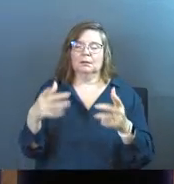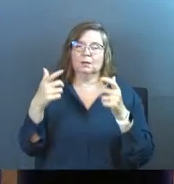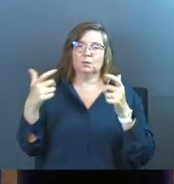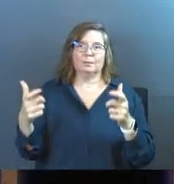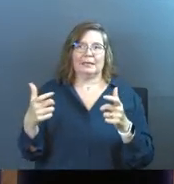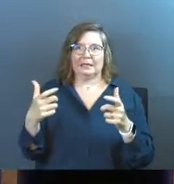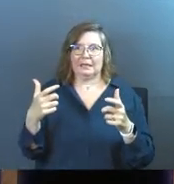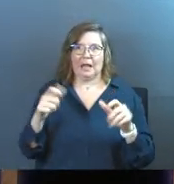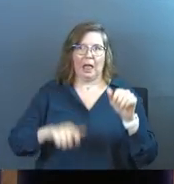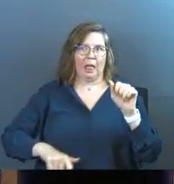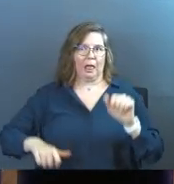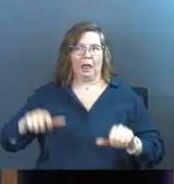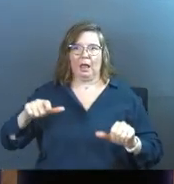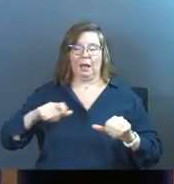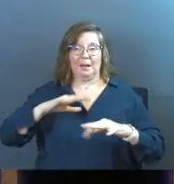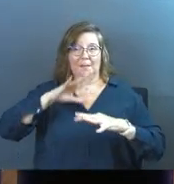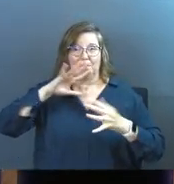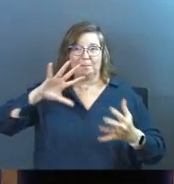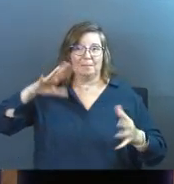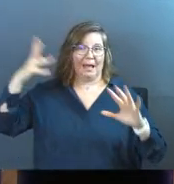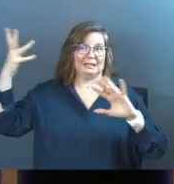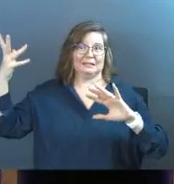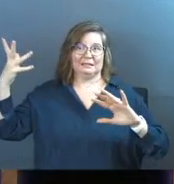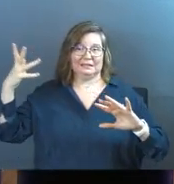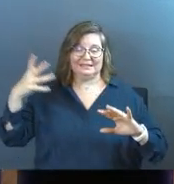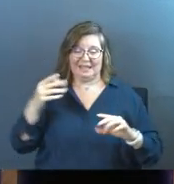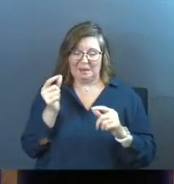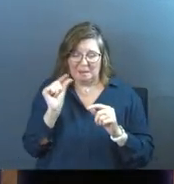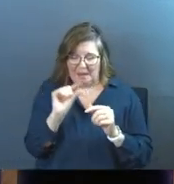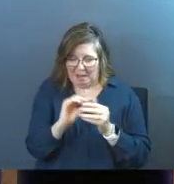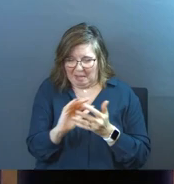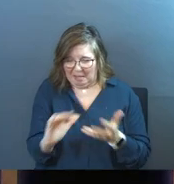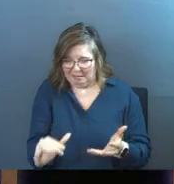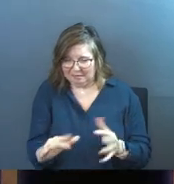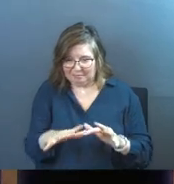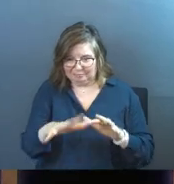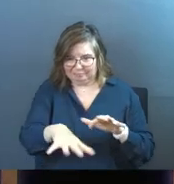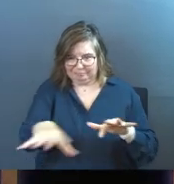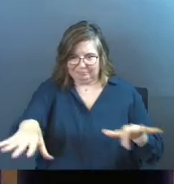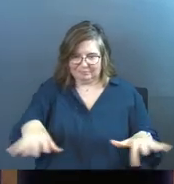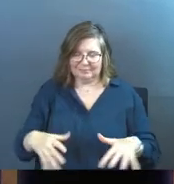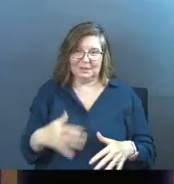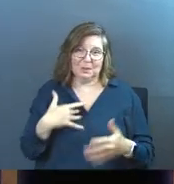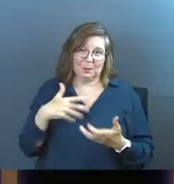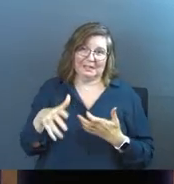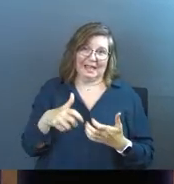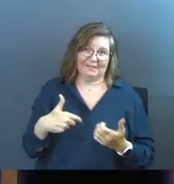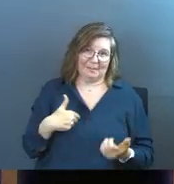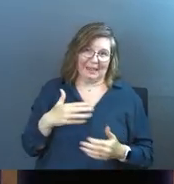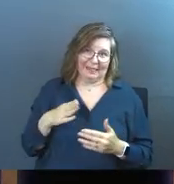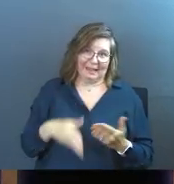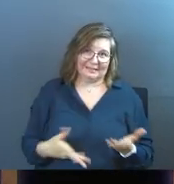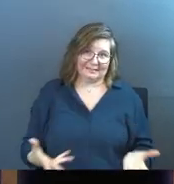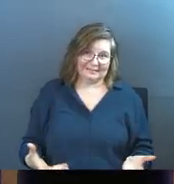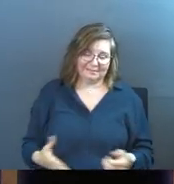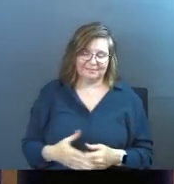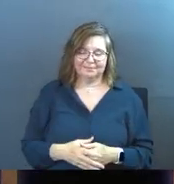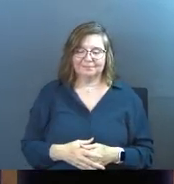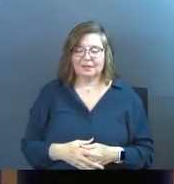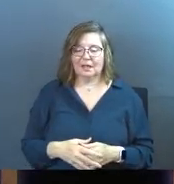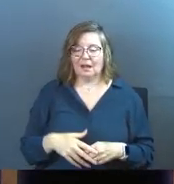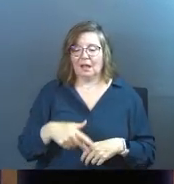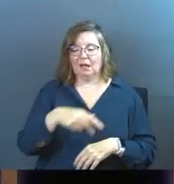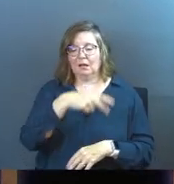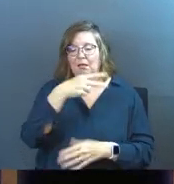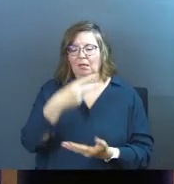big, dumb, clumsy mess. It was a barely a pile of rocks. You would have just laughed out loud at me at the end of it. And I